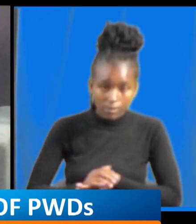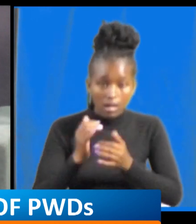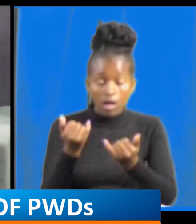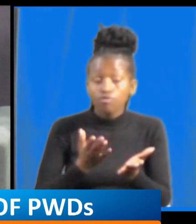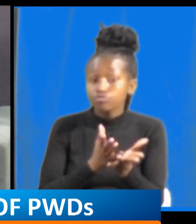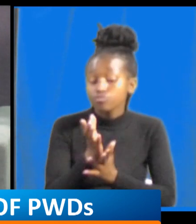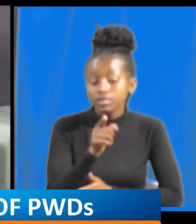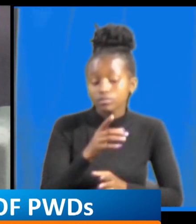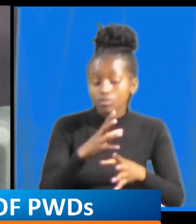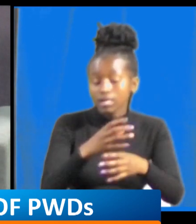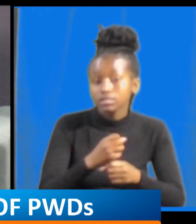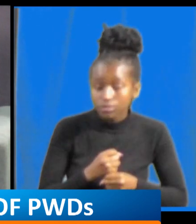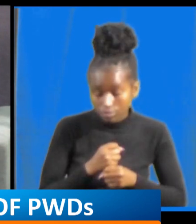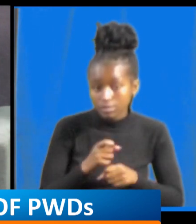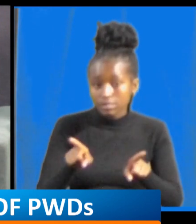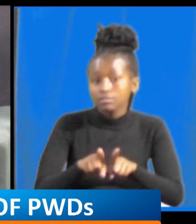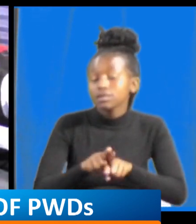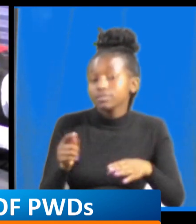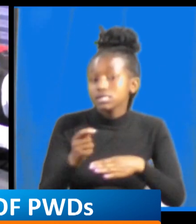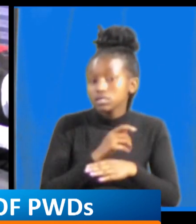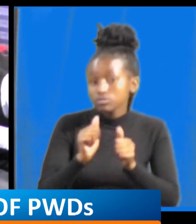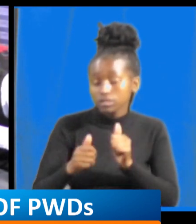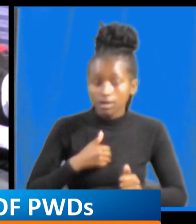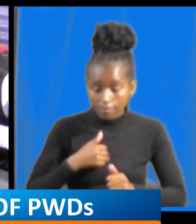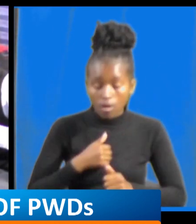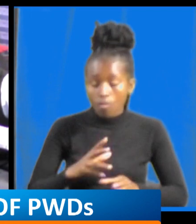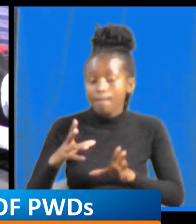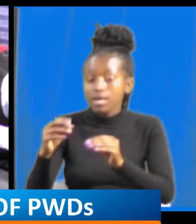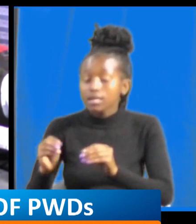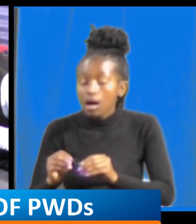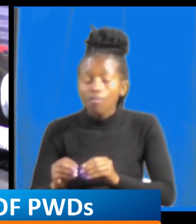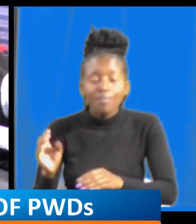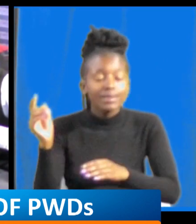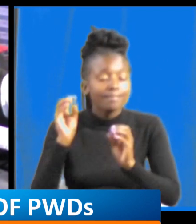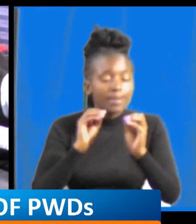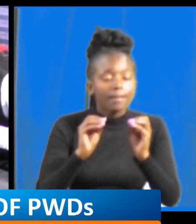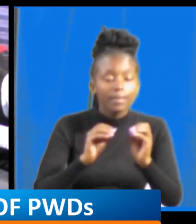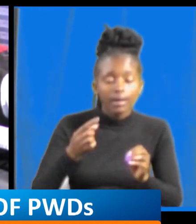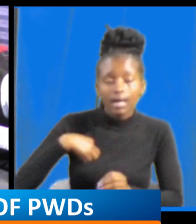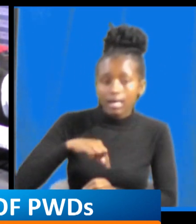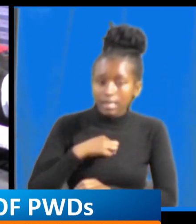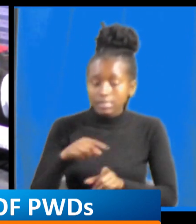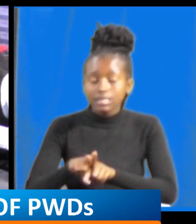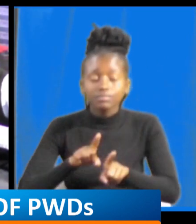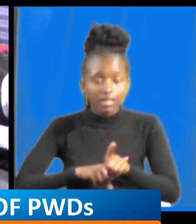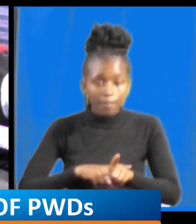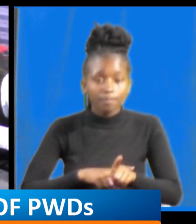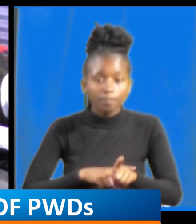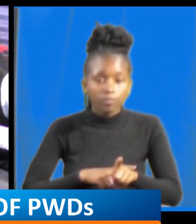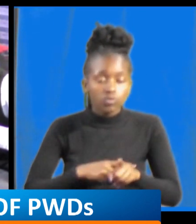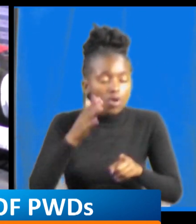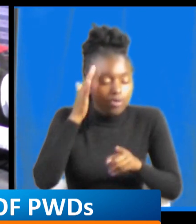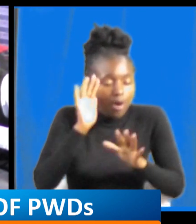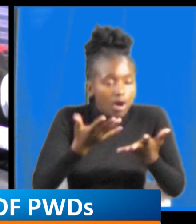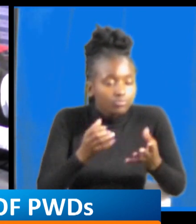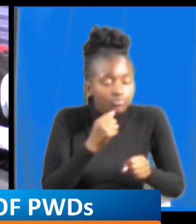so they they are they were able to educate us on how to handle people who discriminate us so